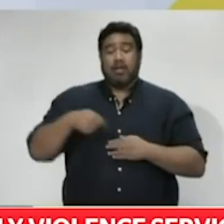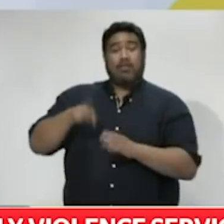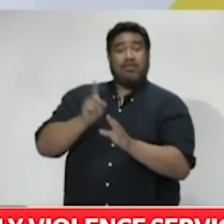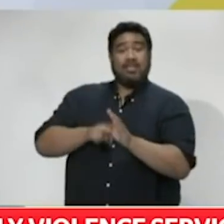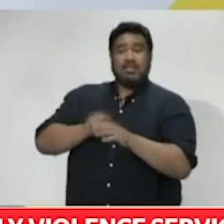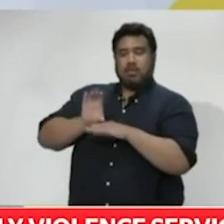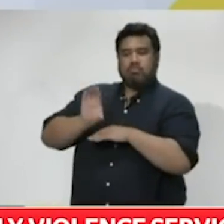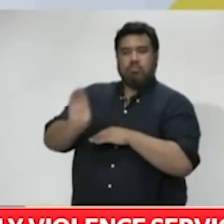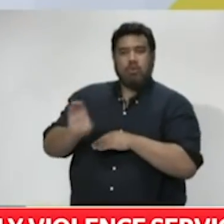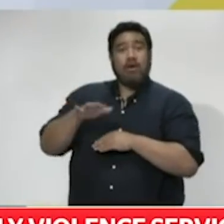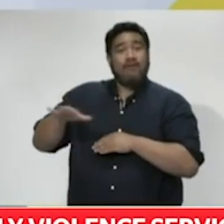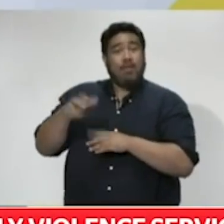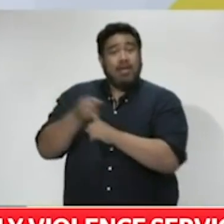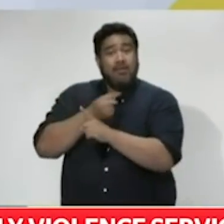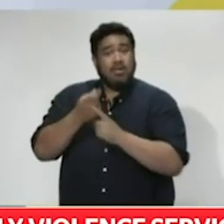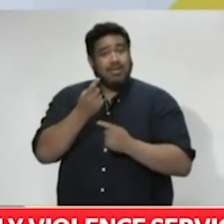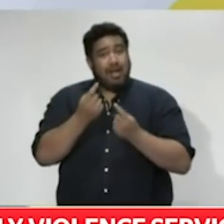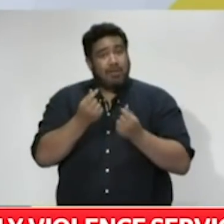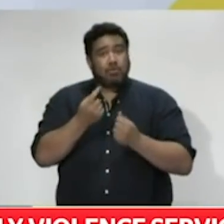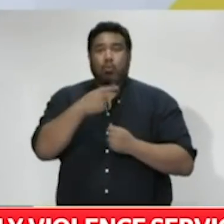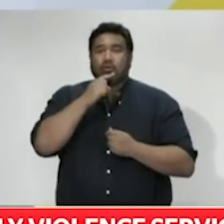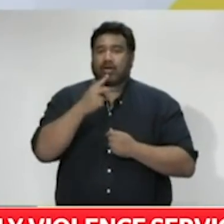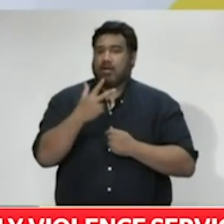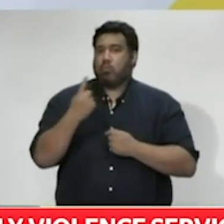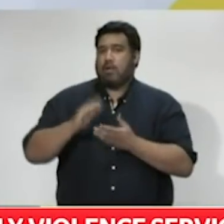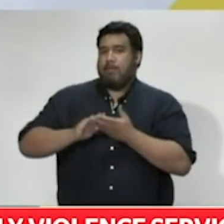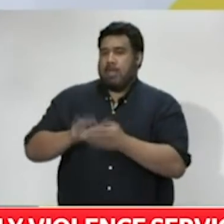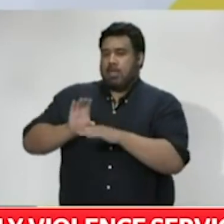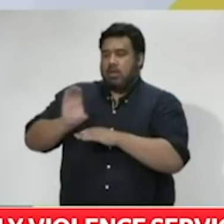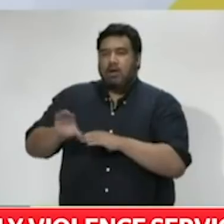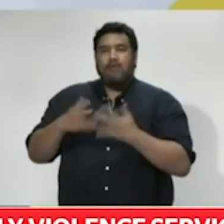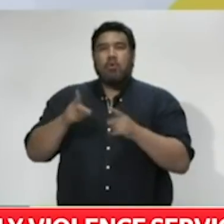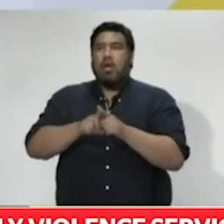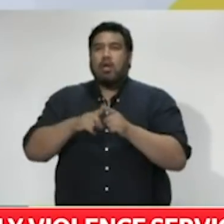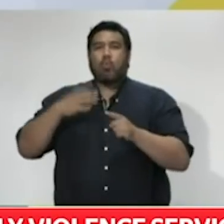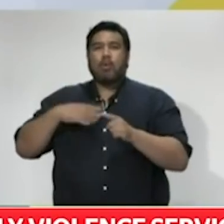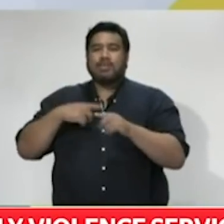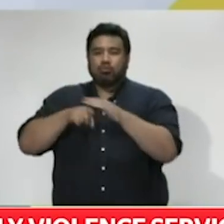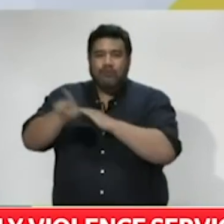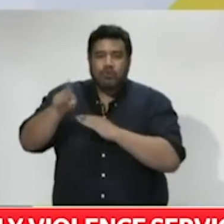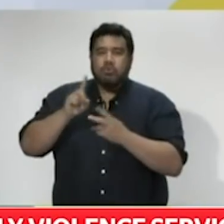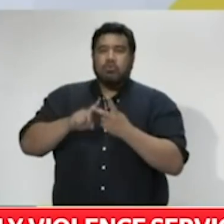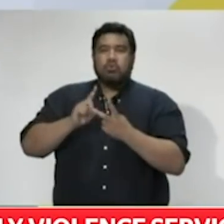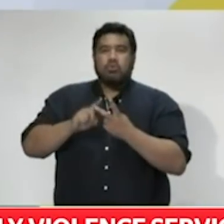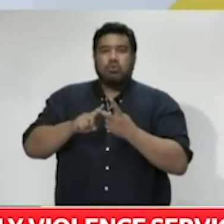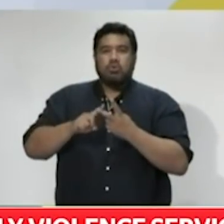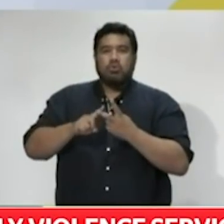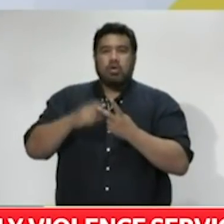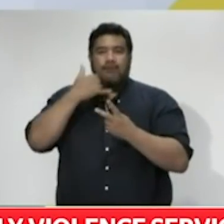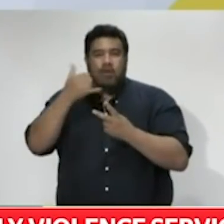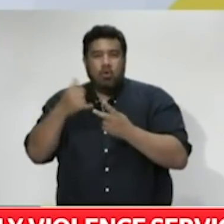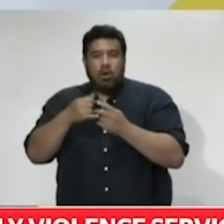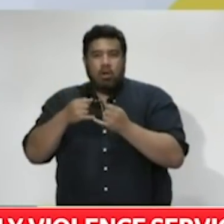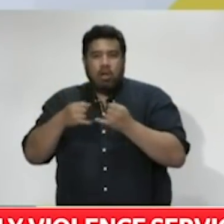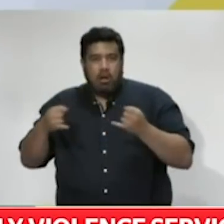to family violence services. That covers refuges, helplines, community agencies, and also those